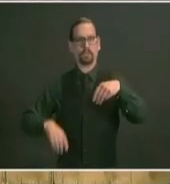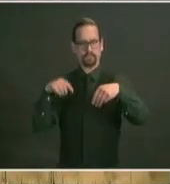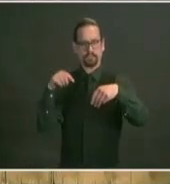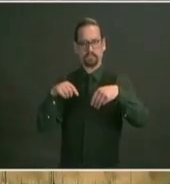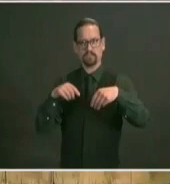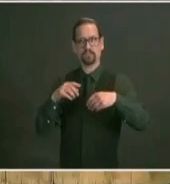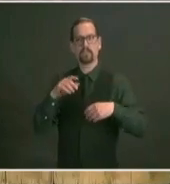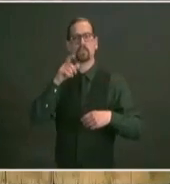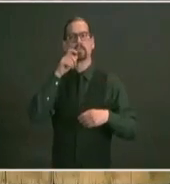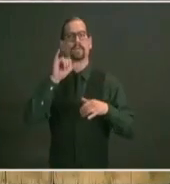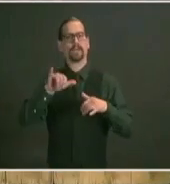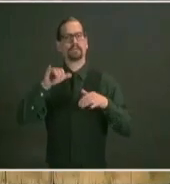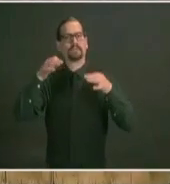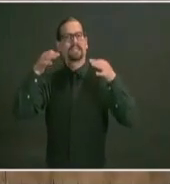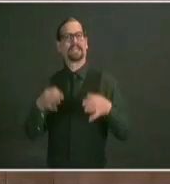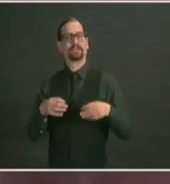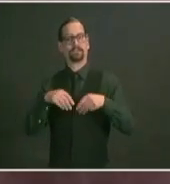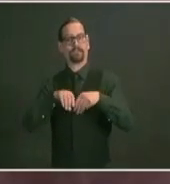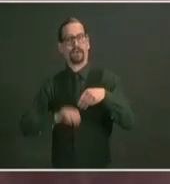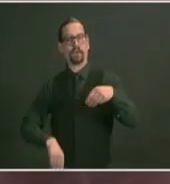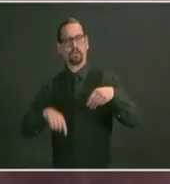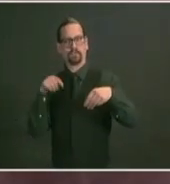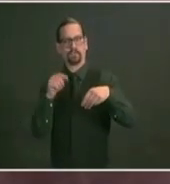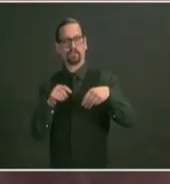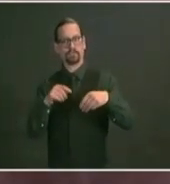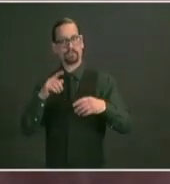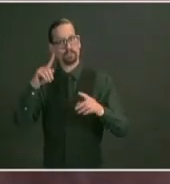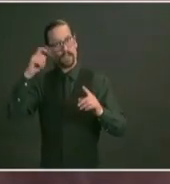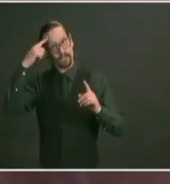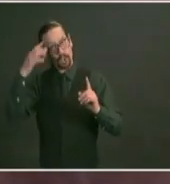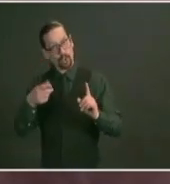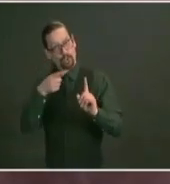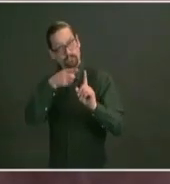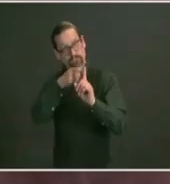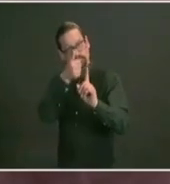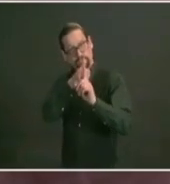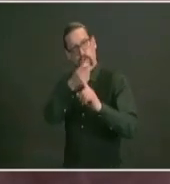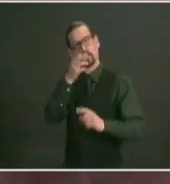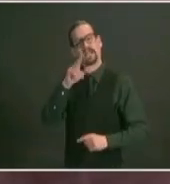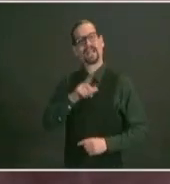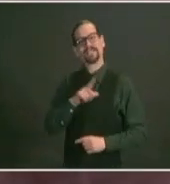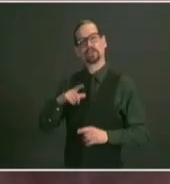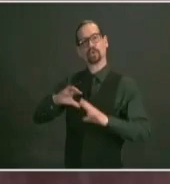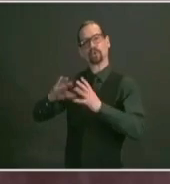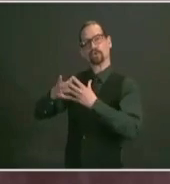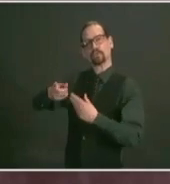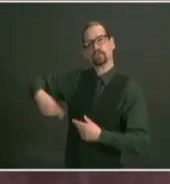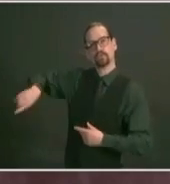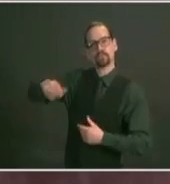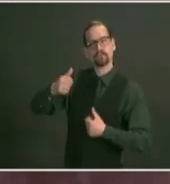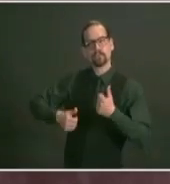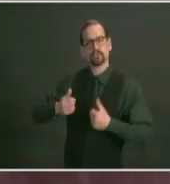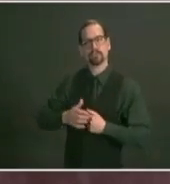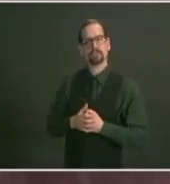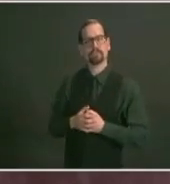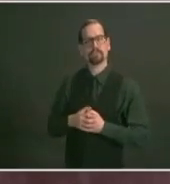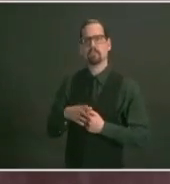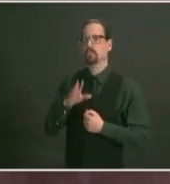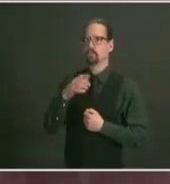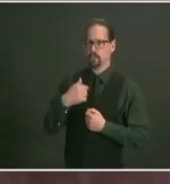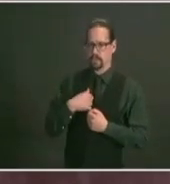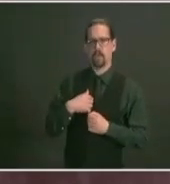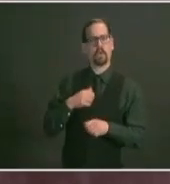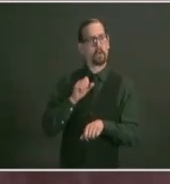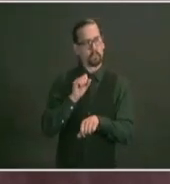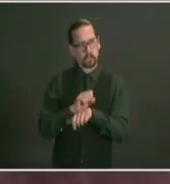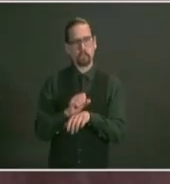or would that be the general assembly well we're working i'm going to be working with the general assembly i i think it is a it is the